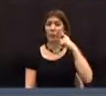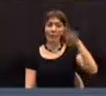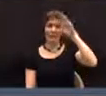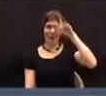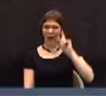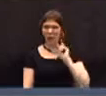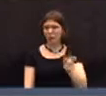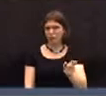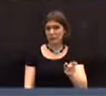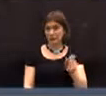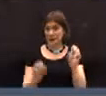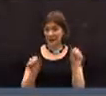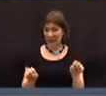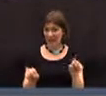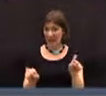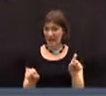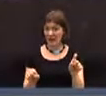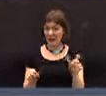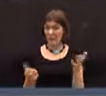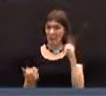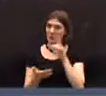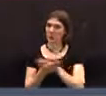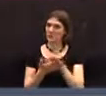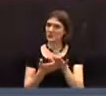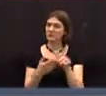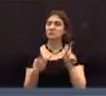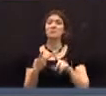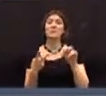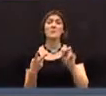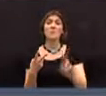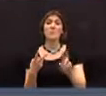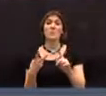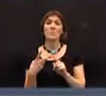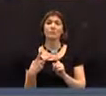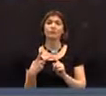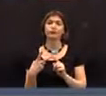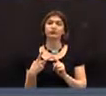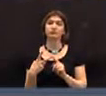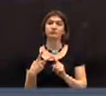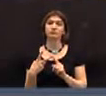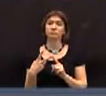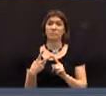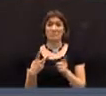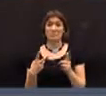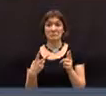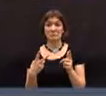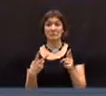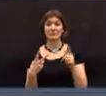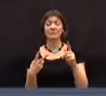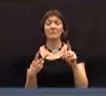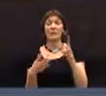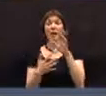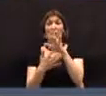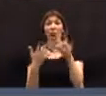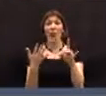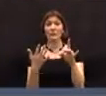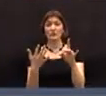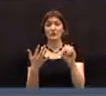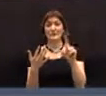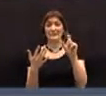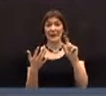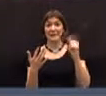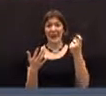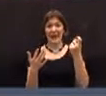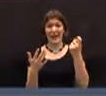facilities for the town. Likewise, has it been explored to do a sales and optional sales tax where people